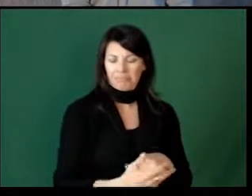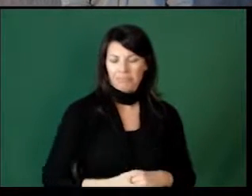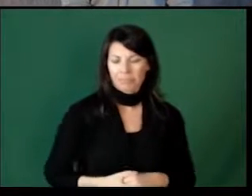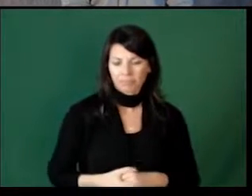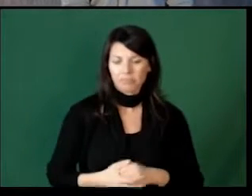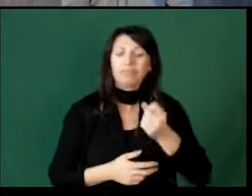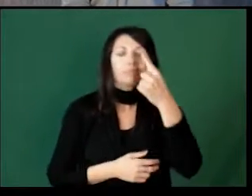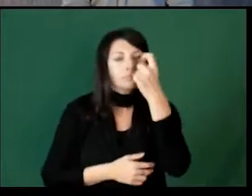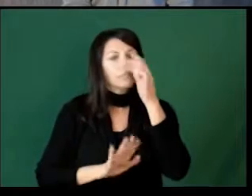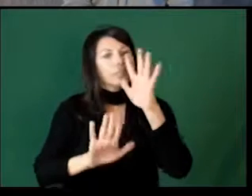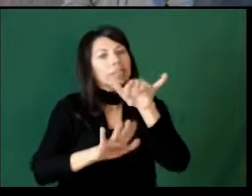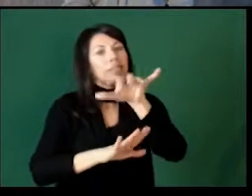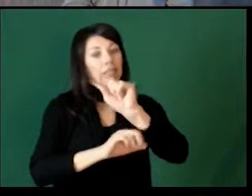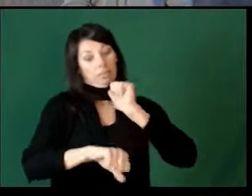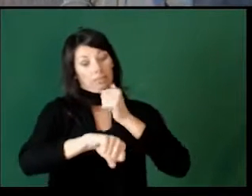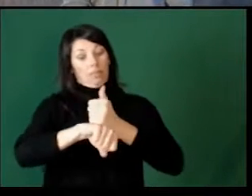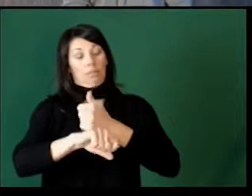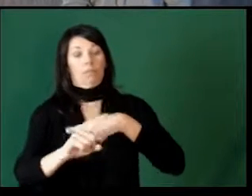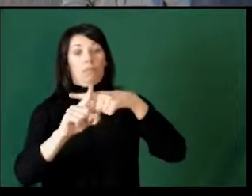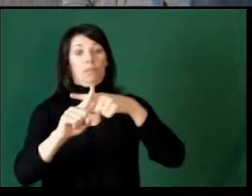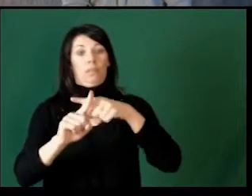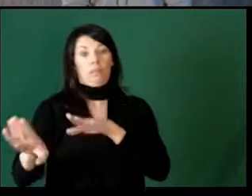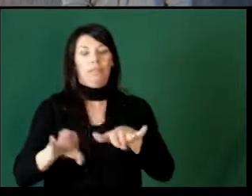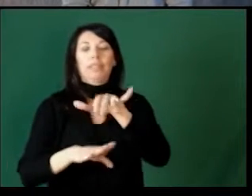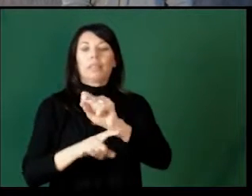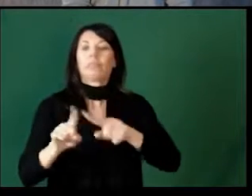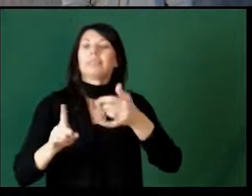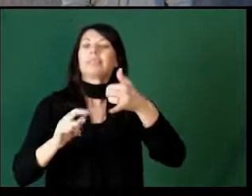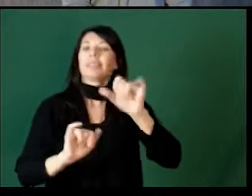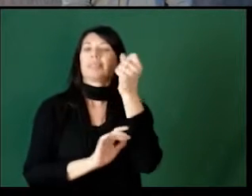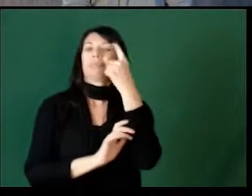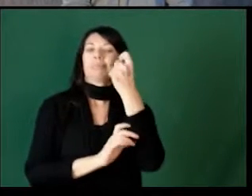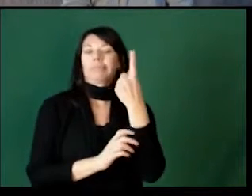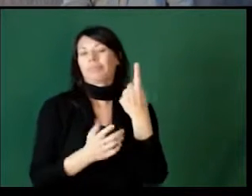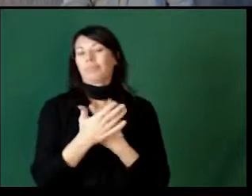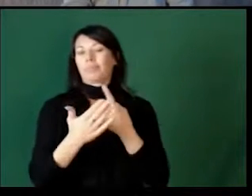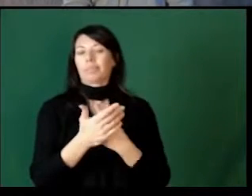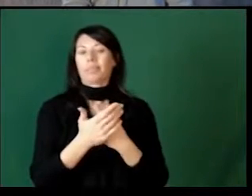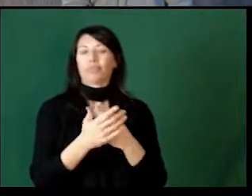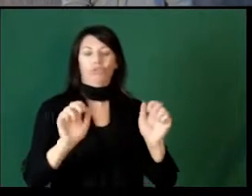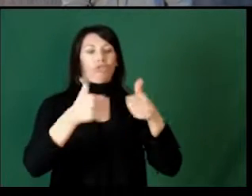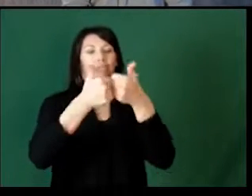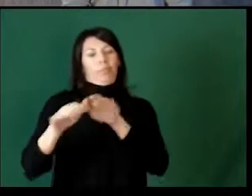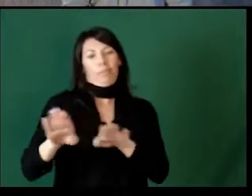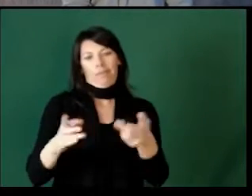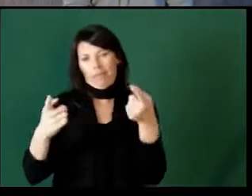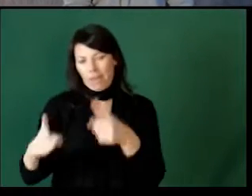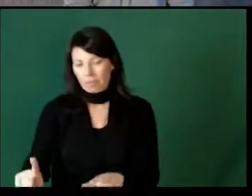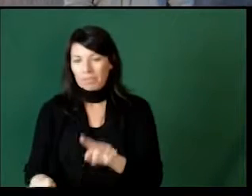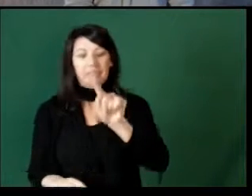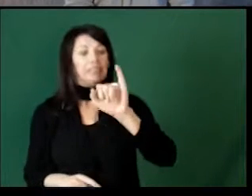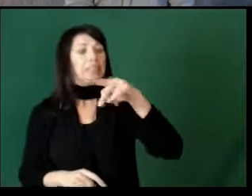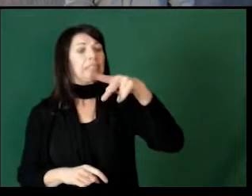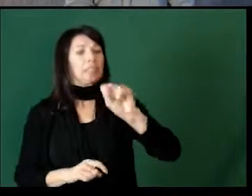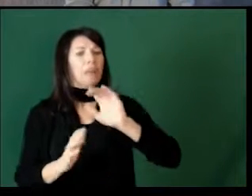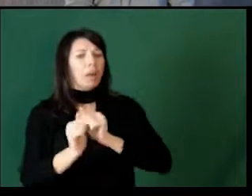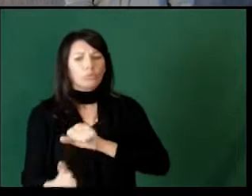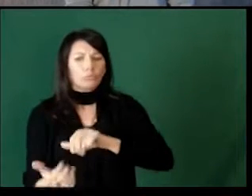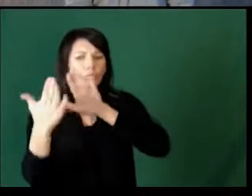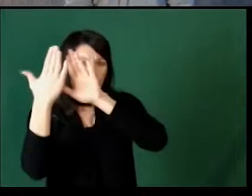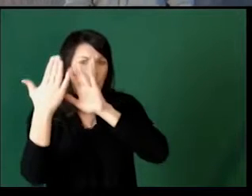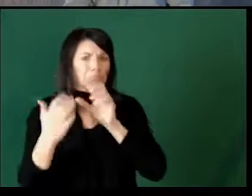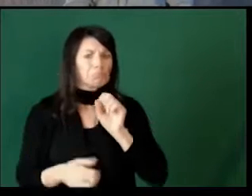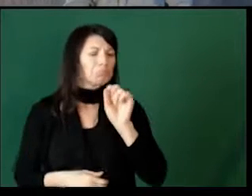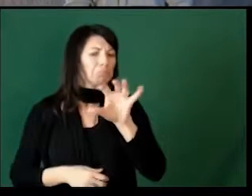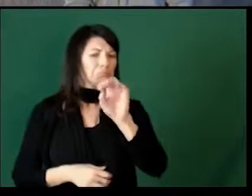Despite setting up positive behaviors, you will encounter challenging behaviors. And here are some tips for how to address those